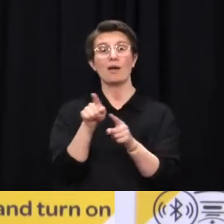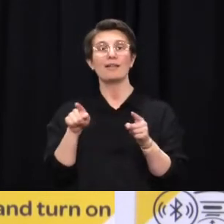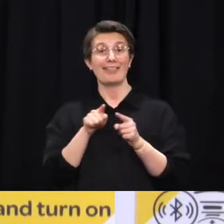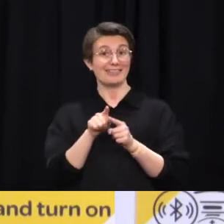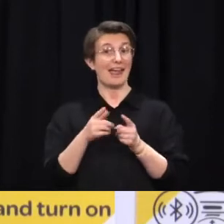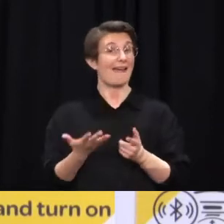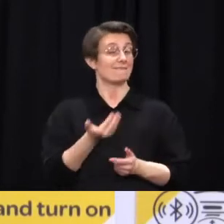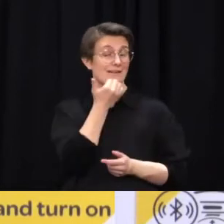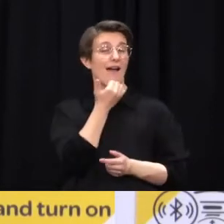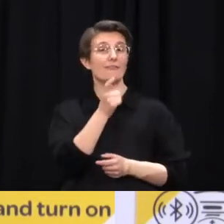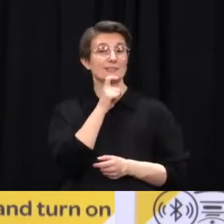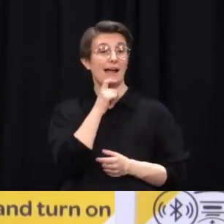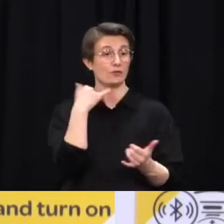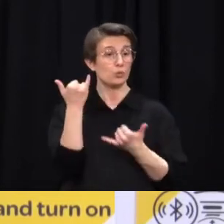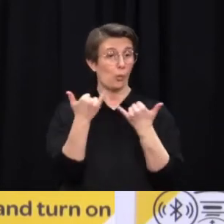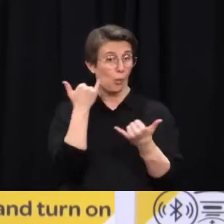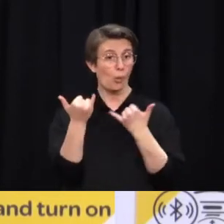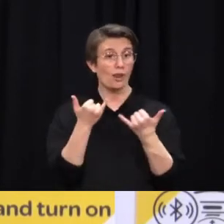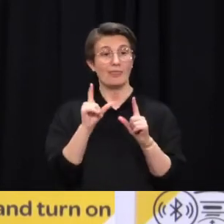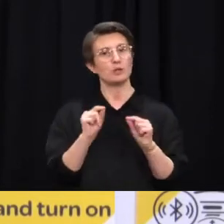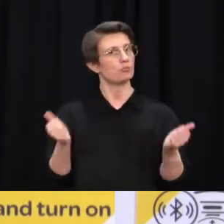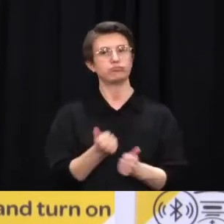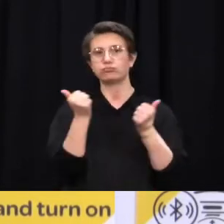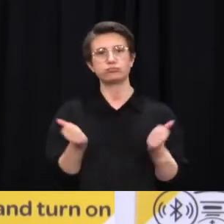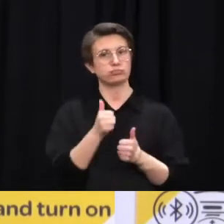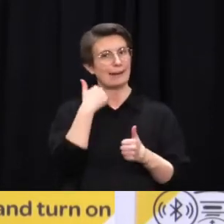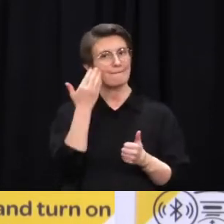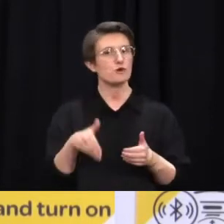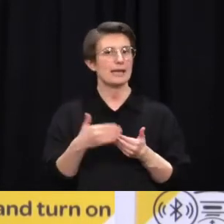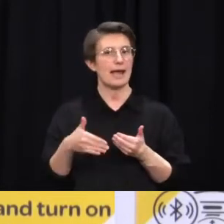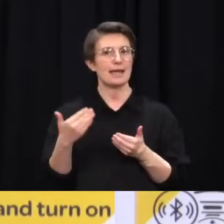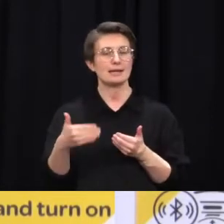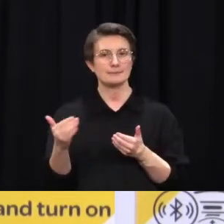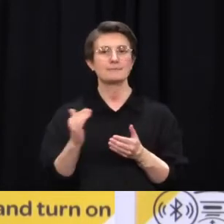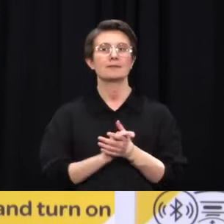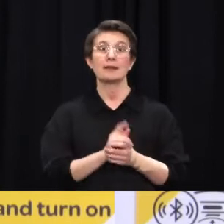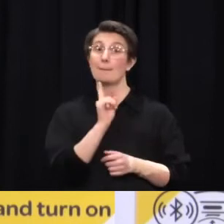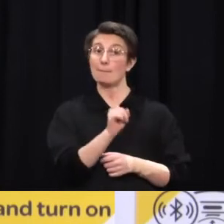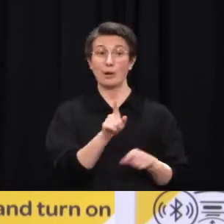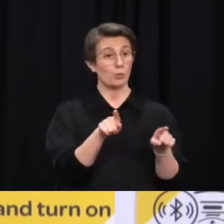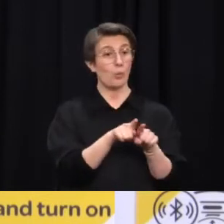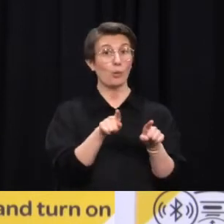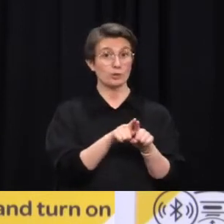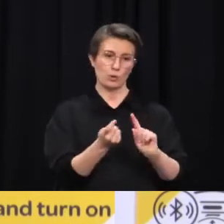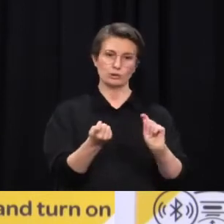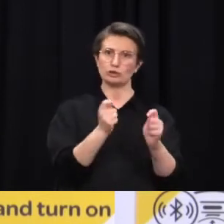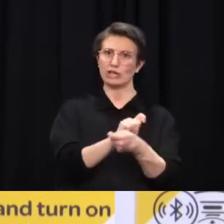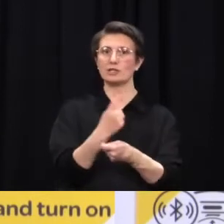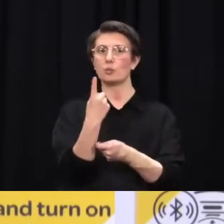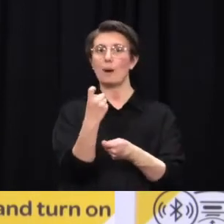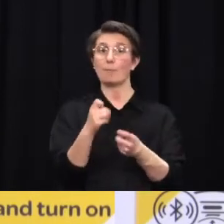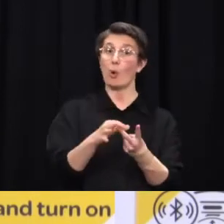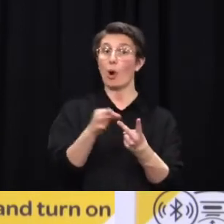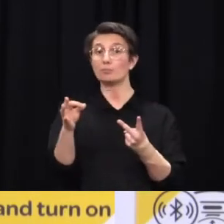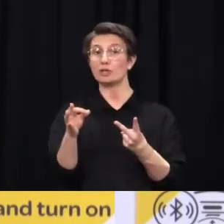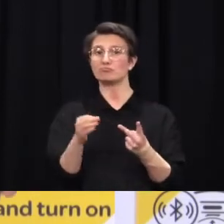said earlier on, we are moving those people who are happy to, to have that check done just by filling in an email survey and sending that in